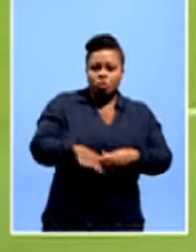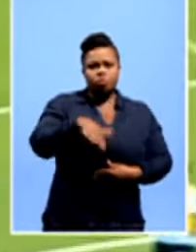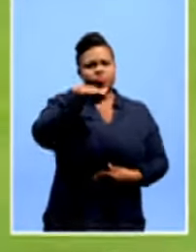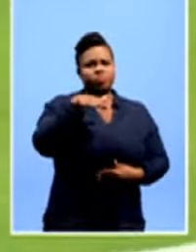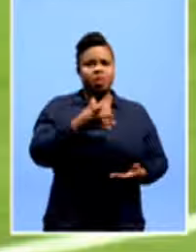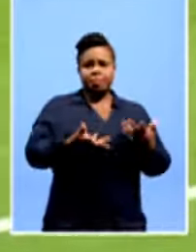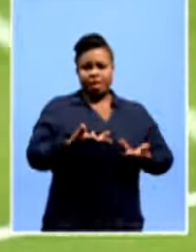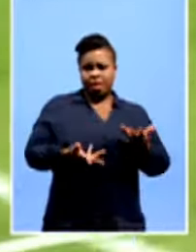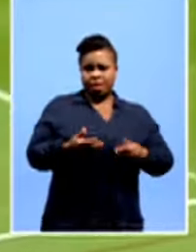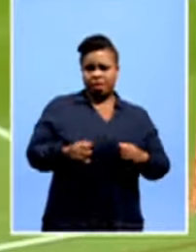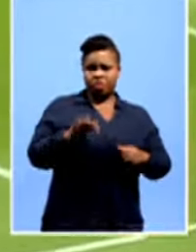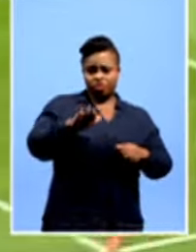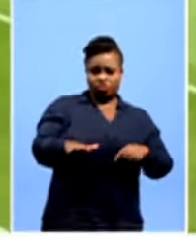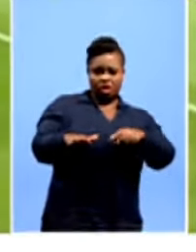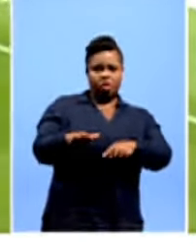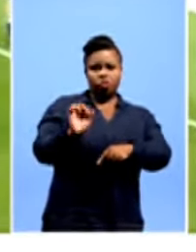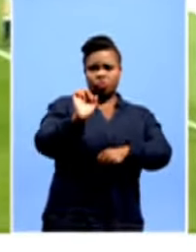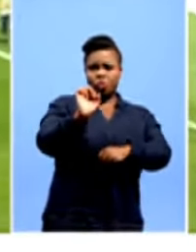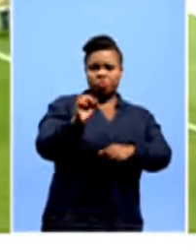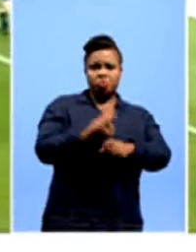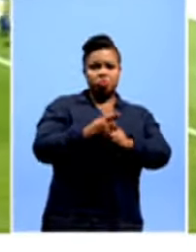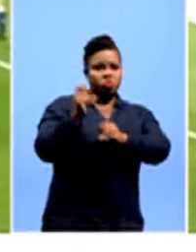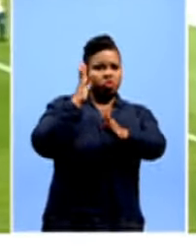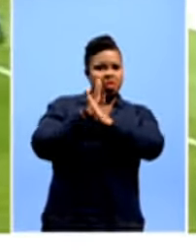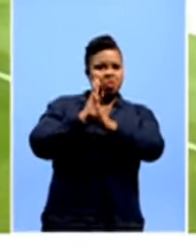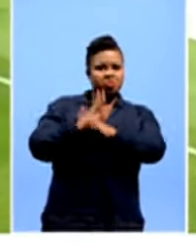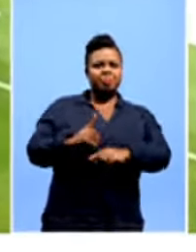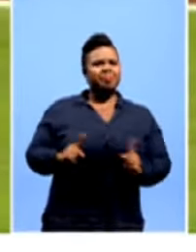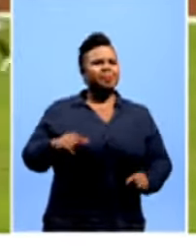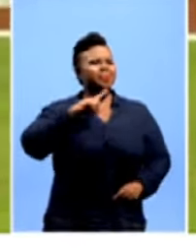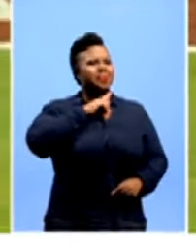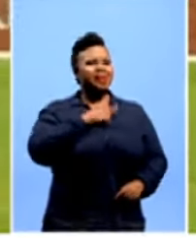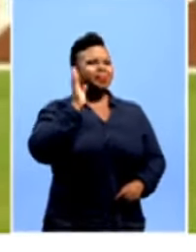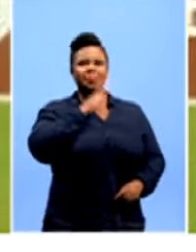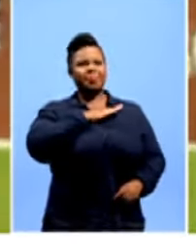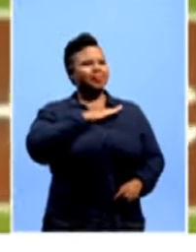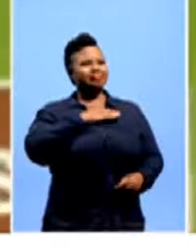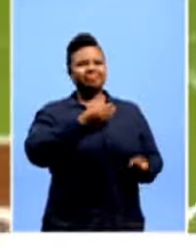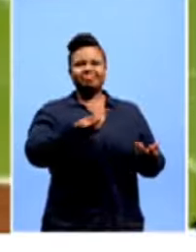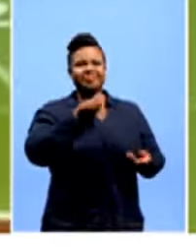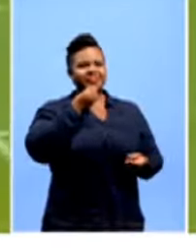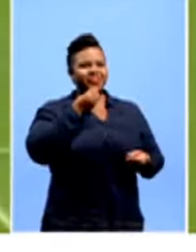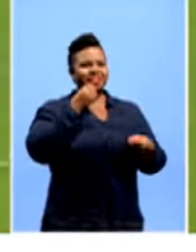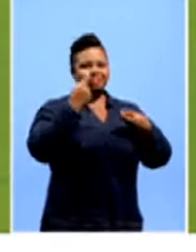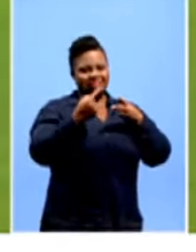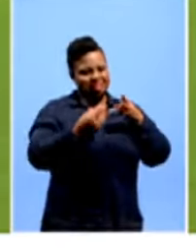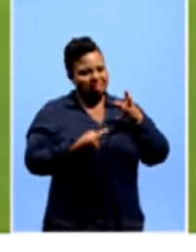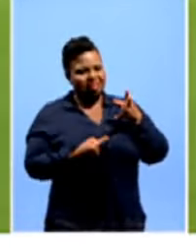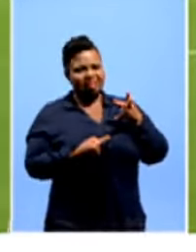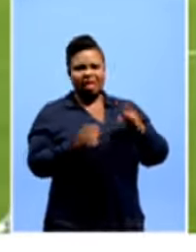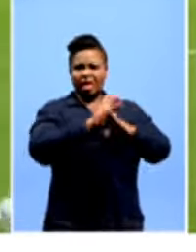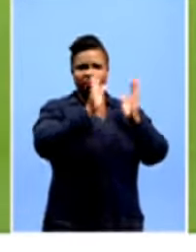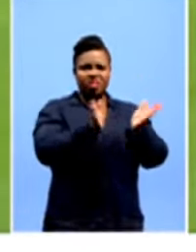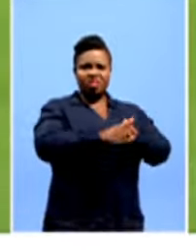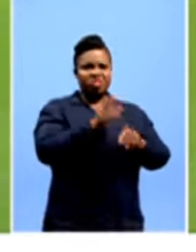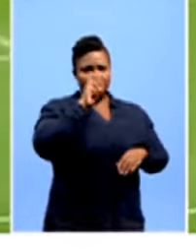have a talented kid playing in a dusty township somewhere, but because he or she doesn't have all the necessary things you need